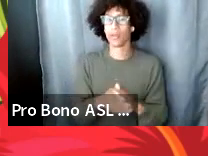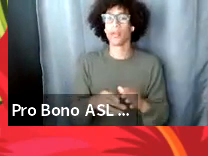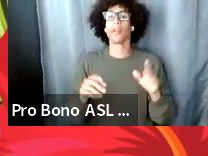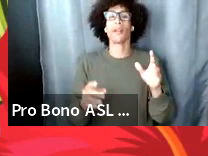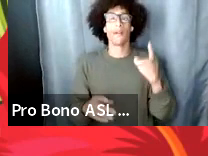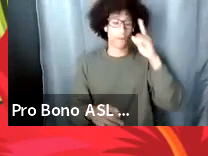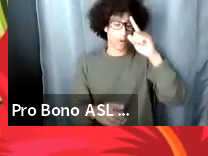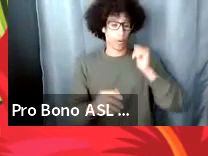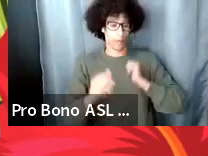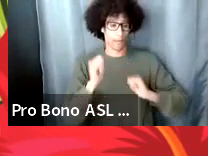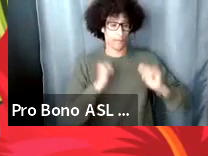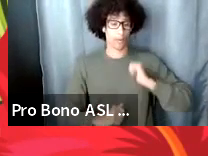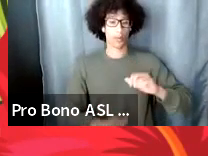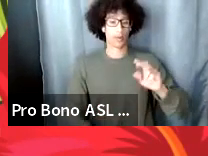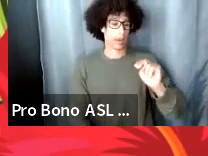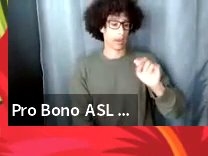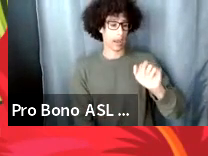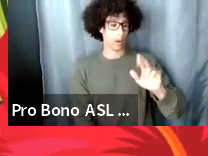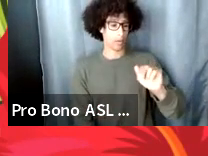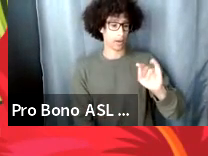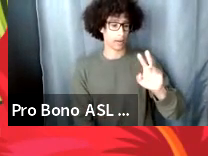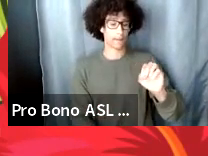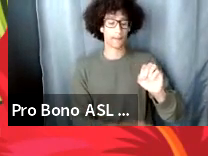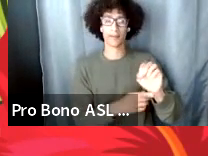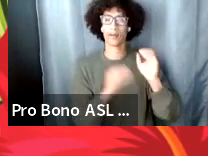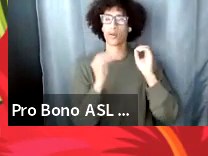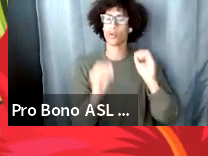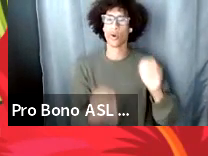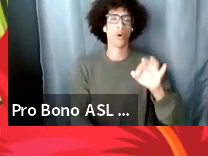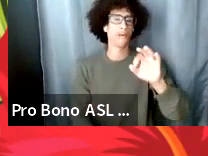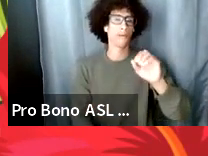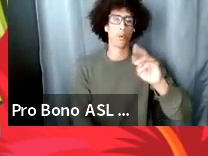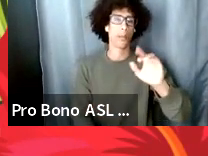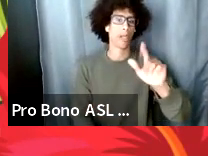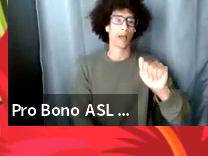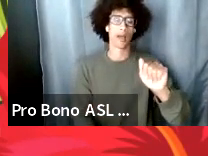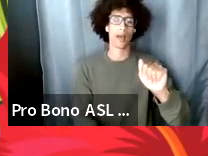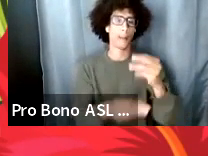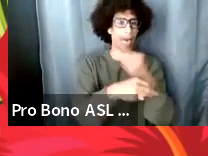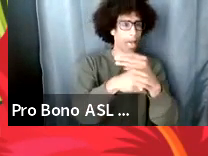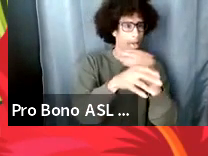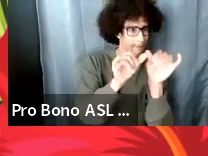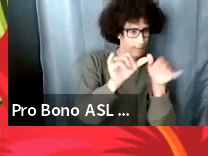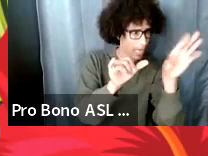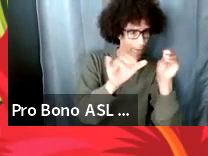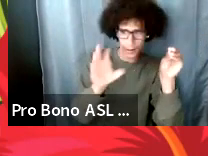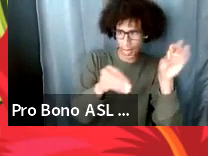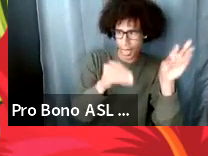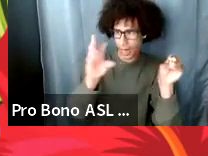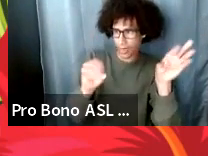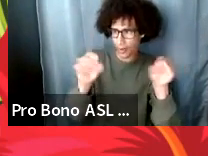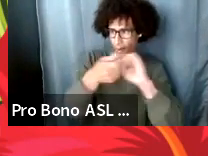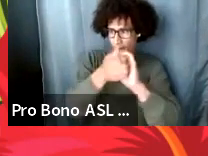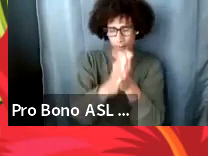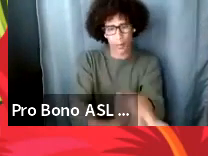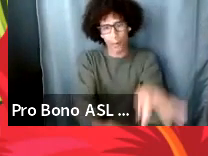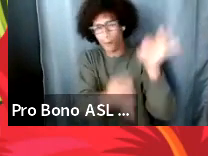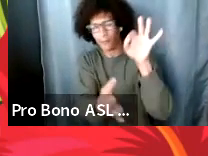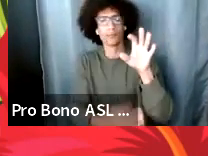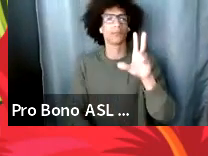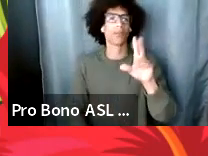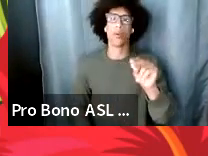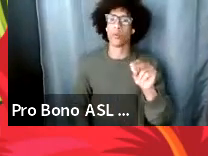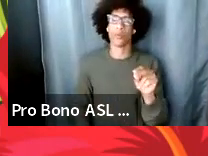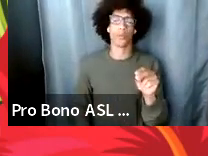there is only specificity um especially when you are decolonizing art forms created by eurocentric practices there's models